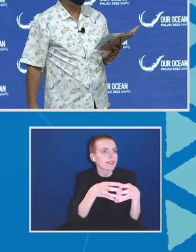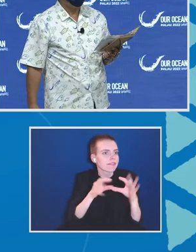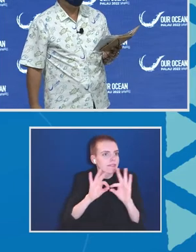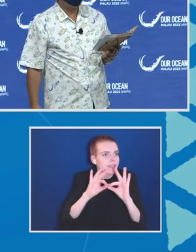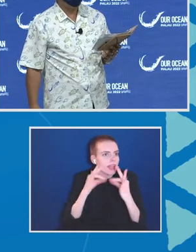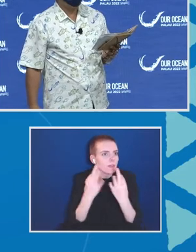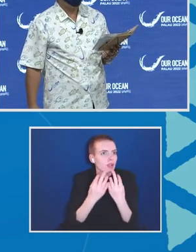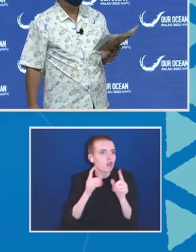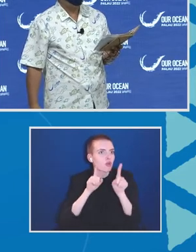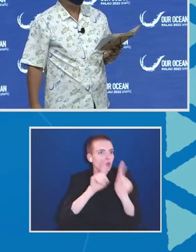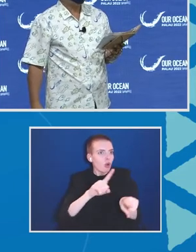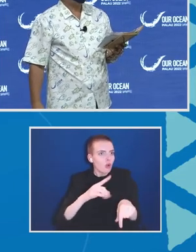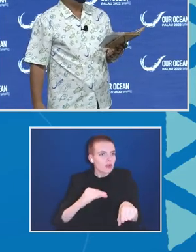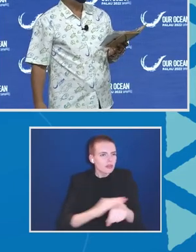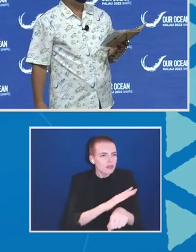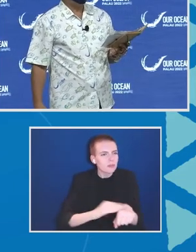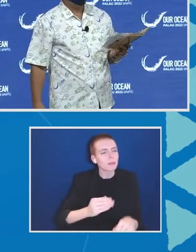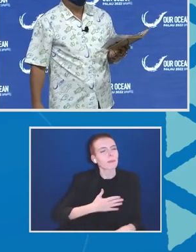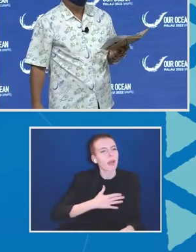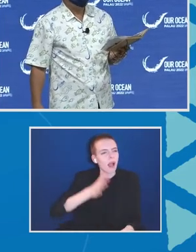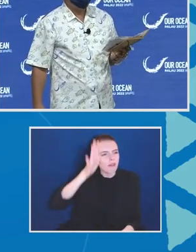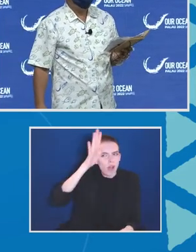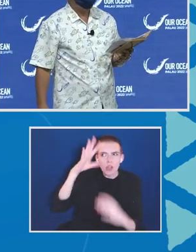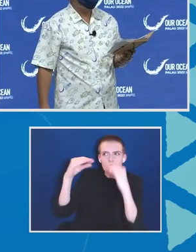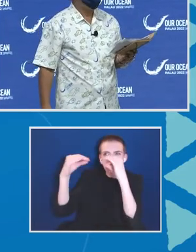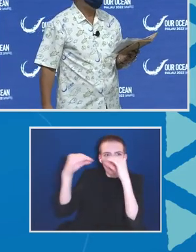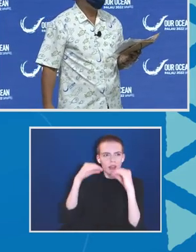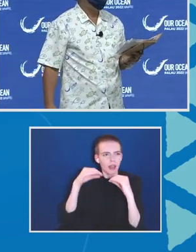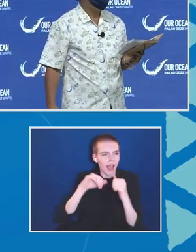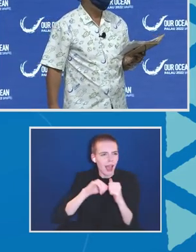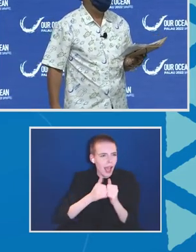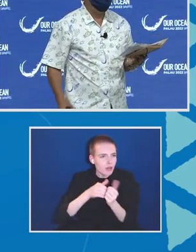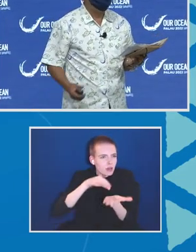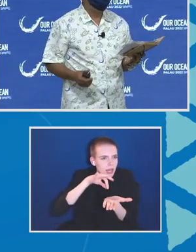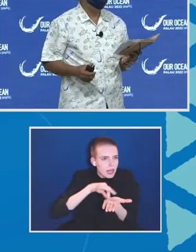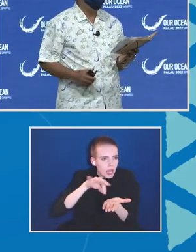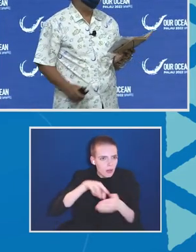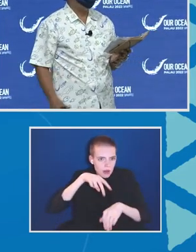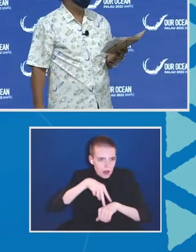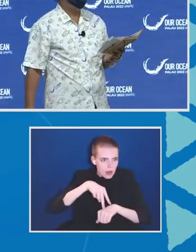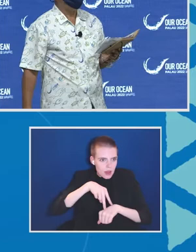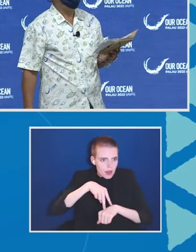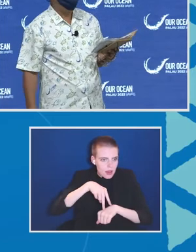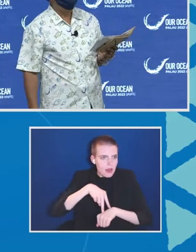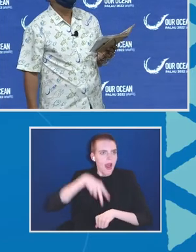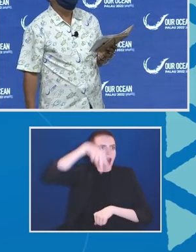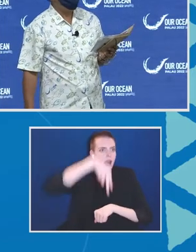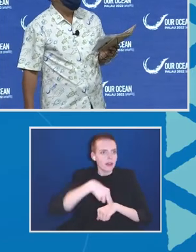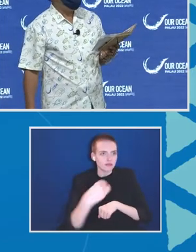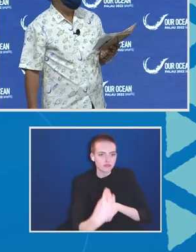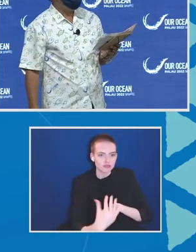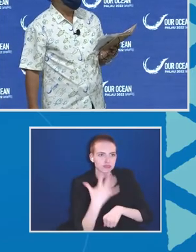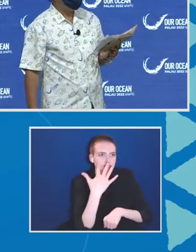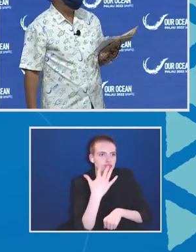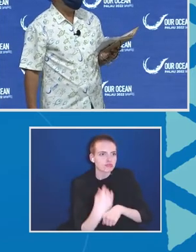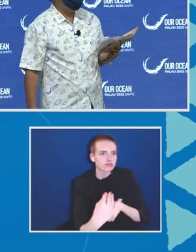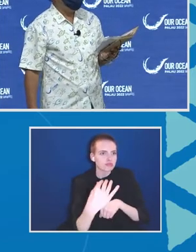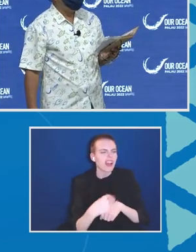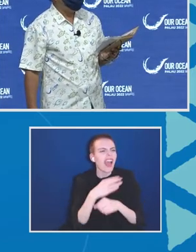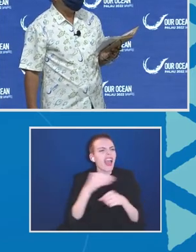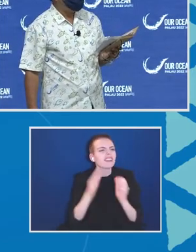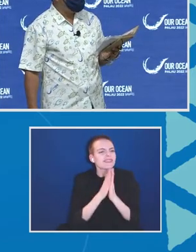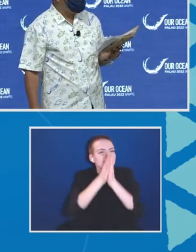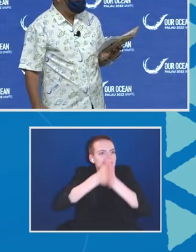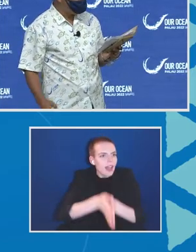how to count the time to jump and cross the waves and also dive in the water when a big